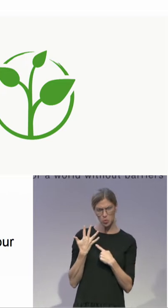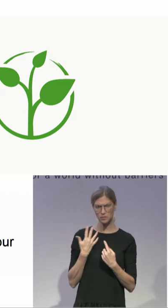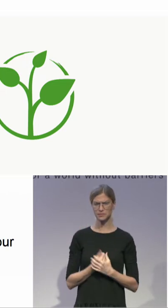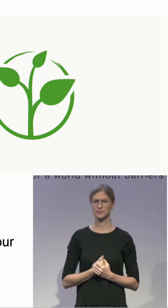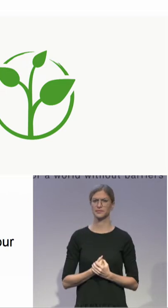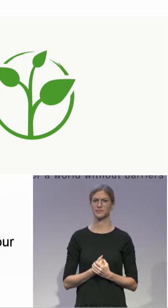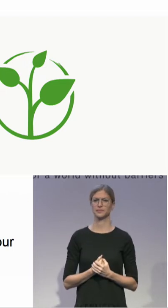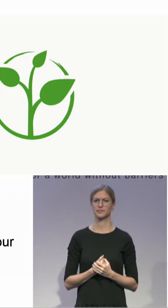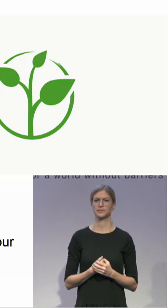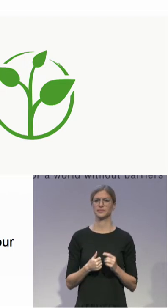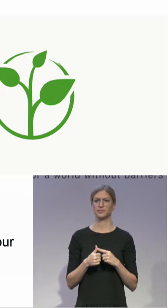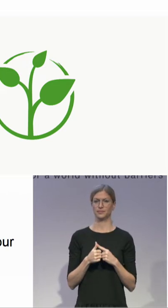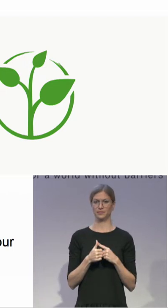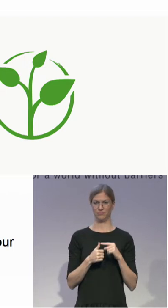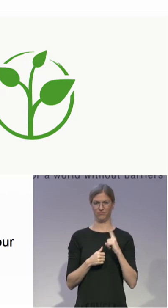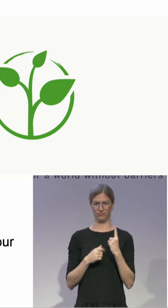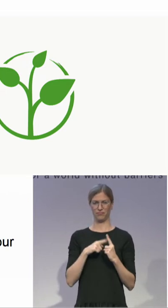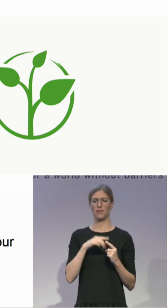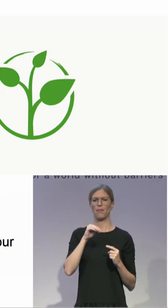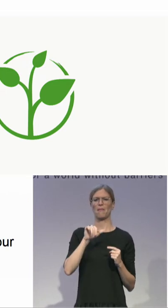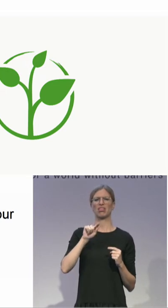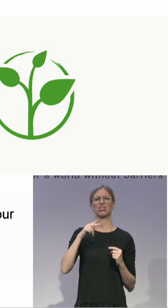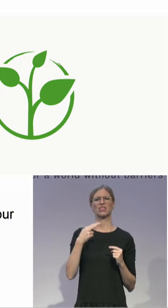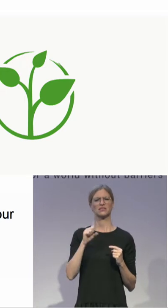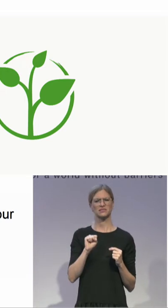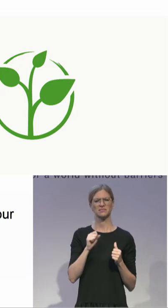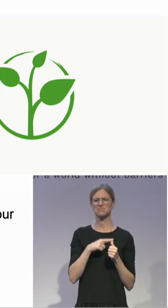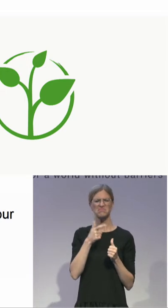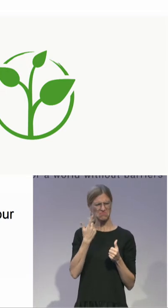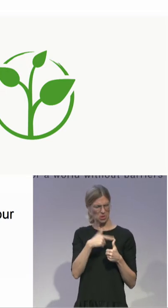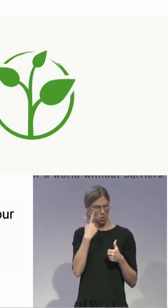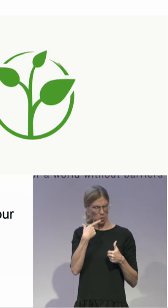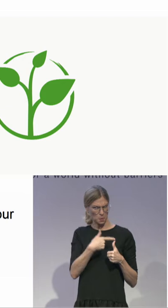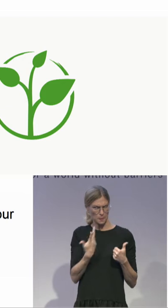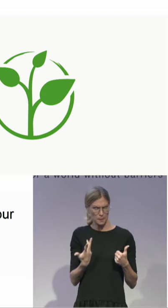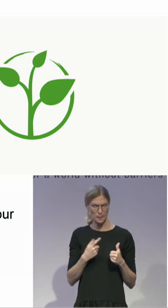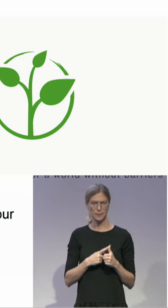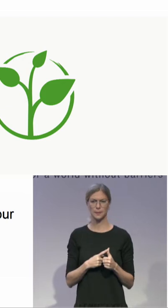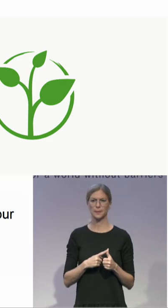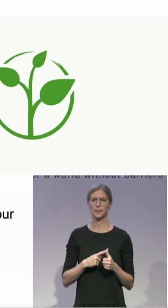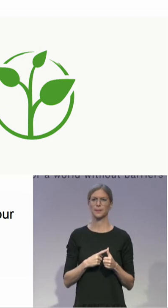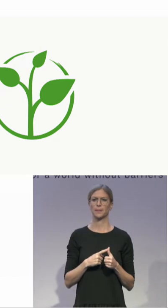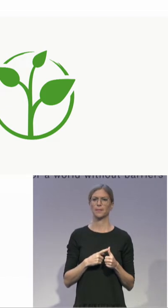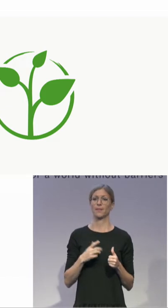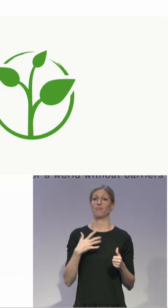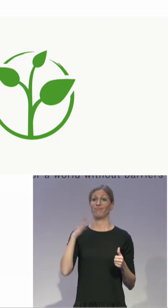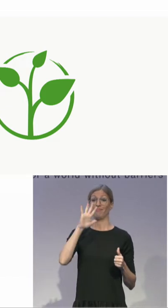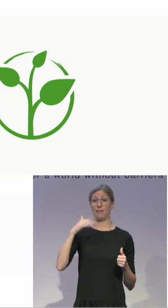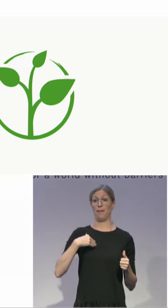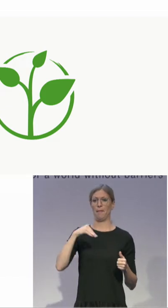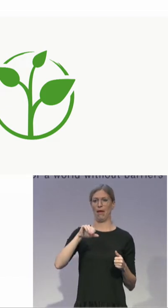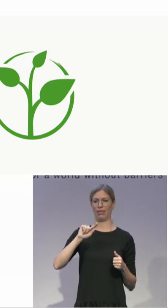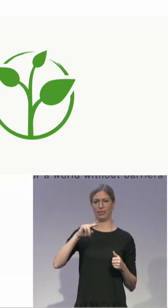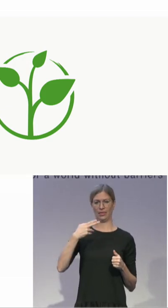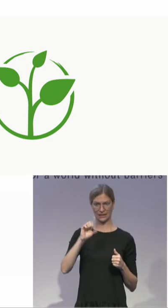start with briefly introducing yourself? Thanks. Yes. My name is Mats Jesposon. I'm